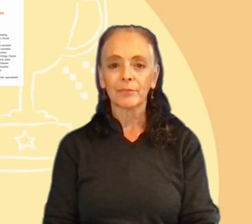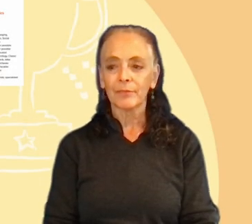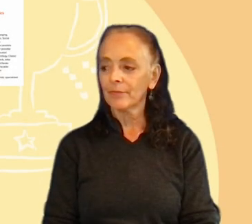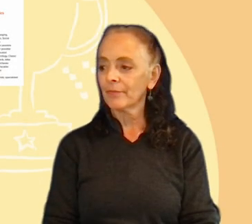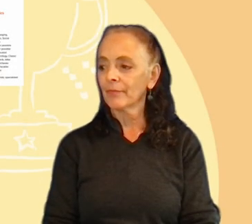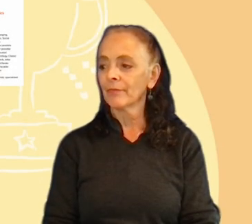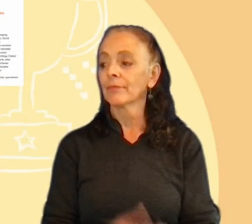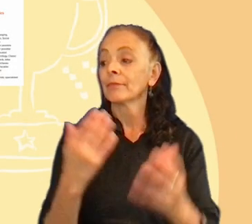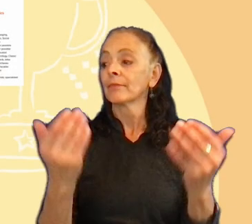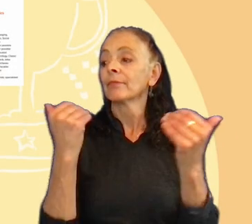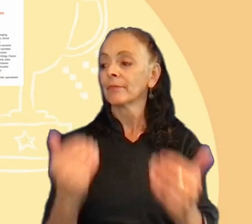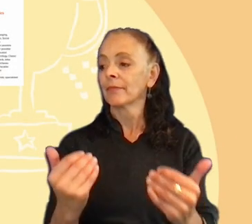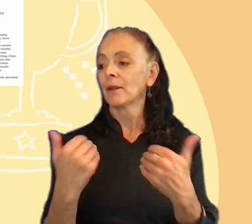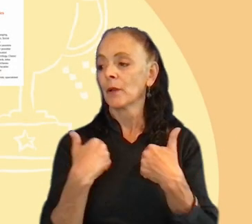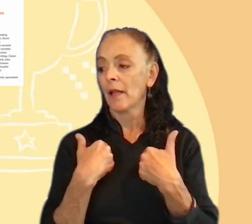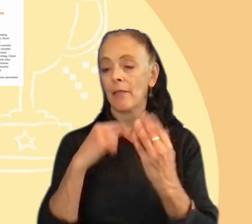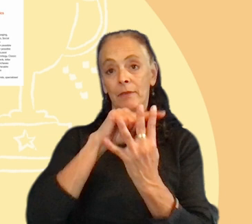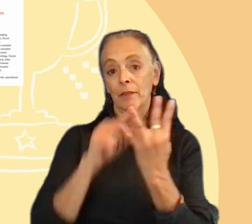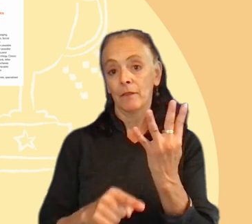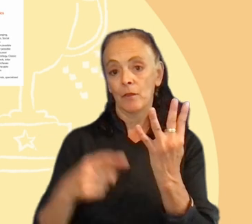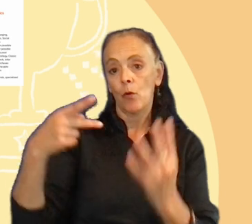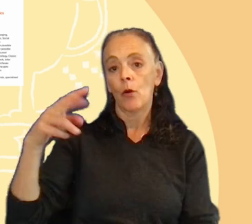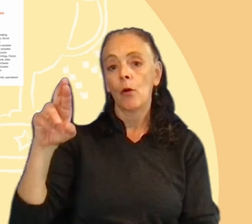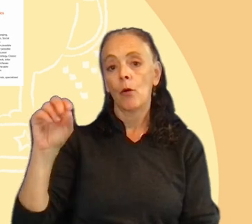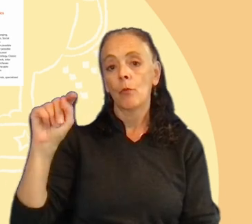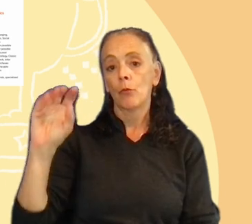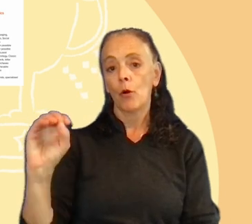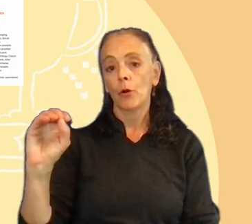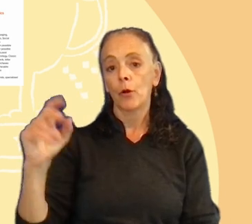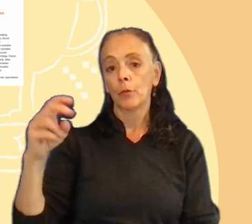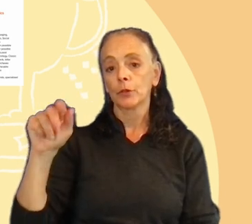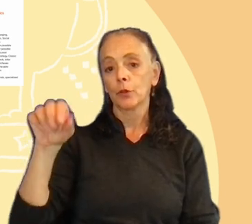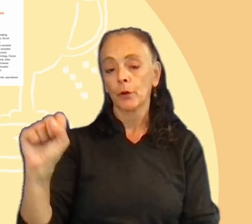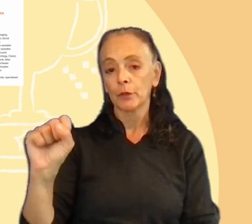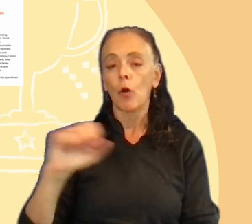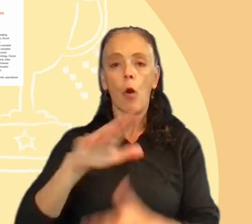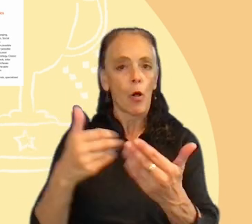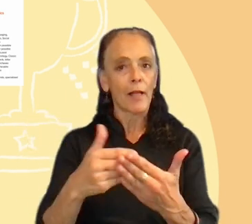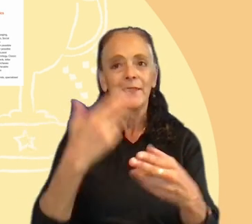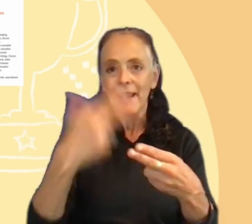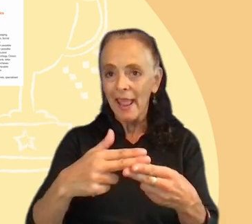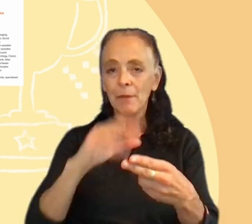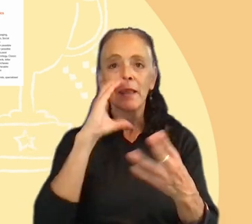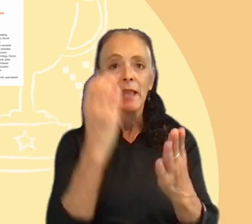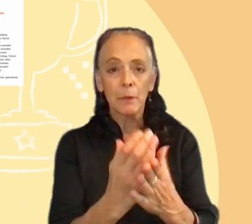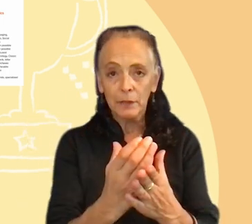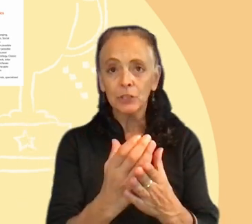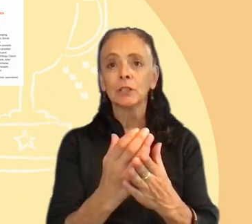Then, we had these four protopersonas. And all of them had name, image, demographics, journey,